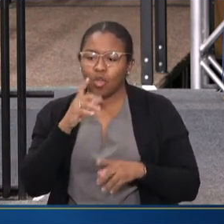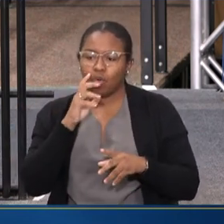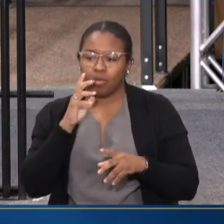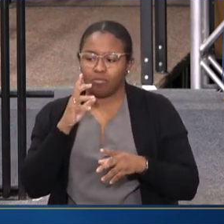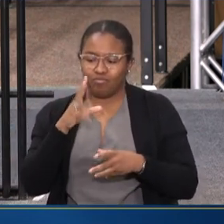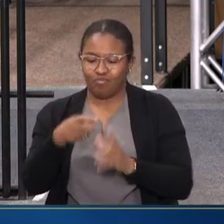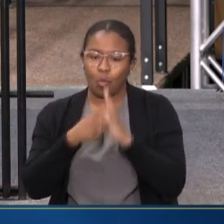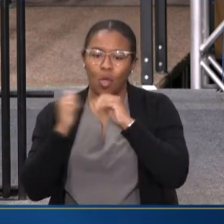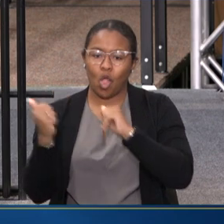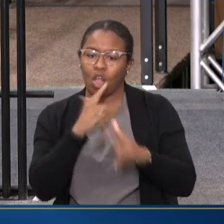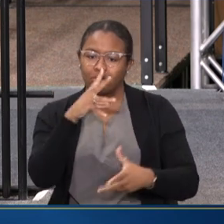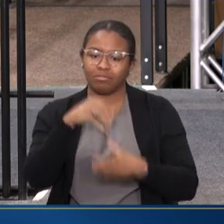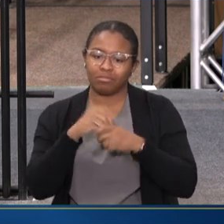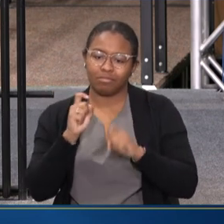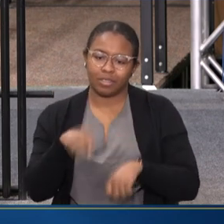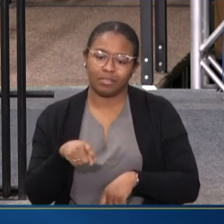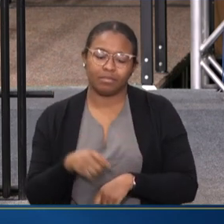OF US.